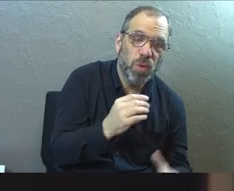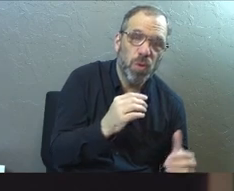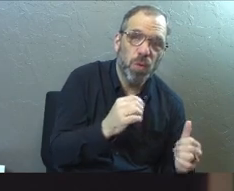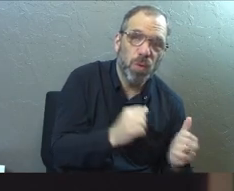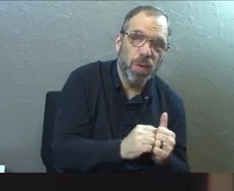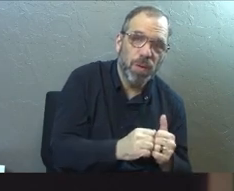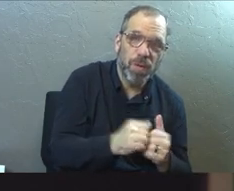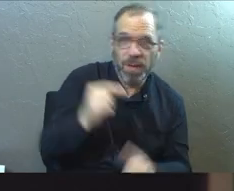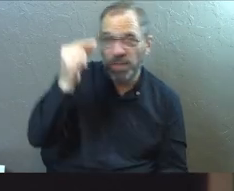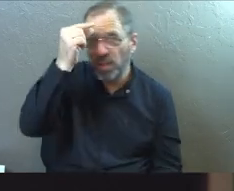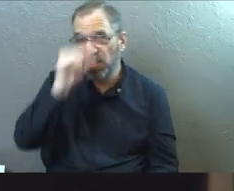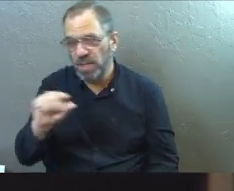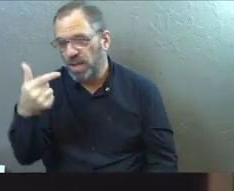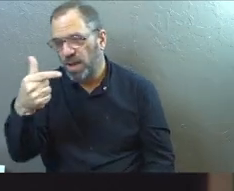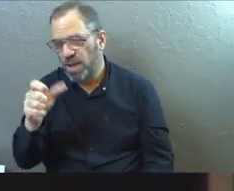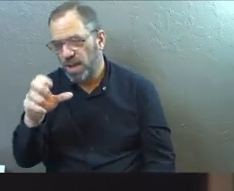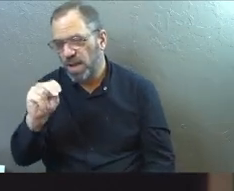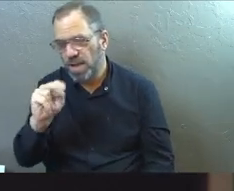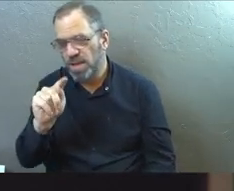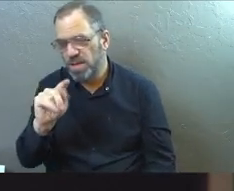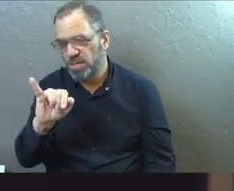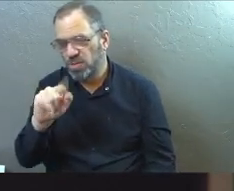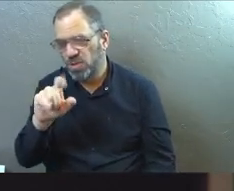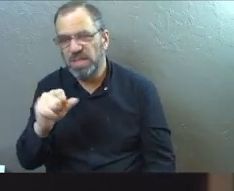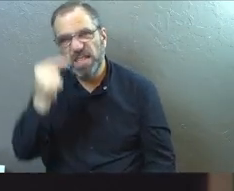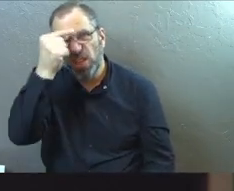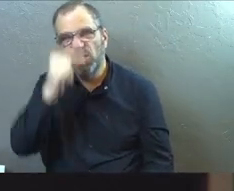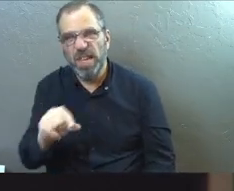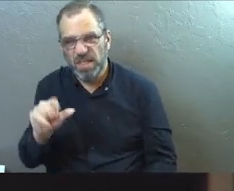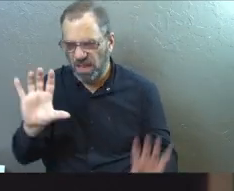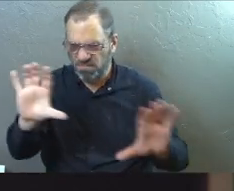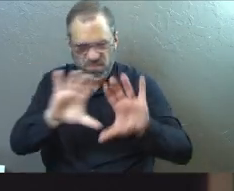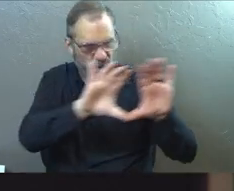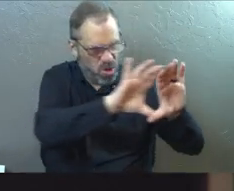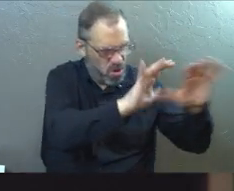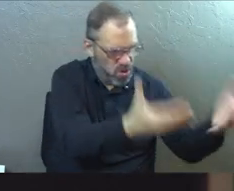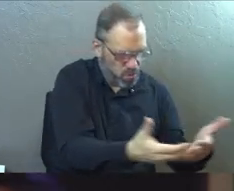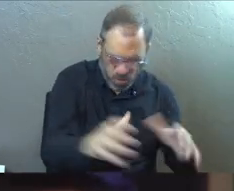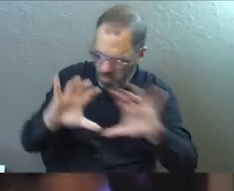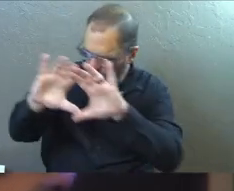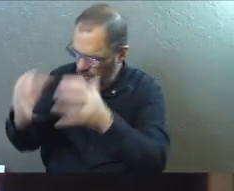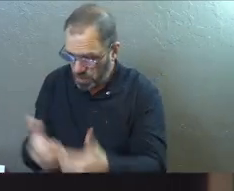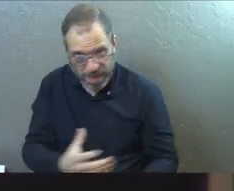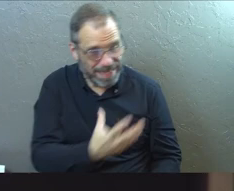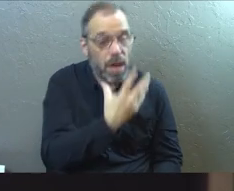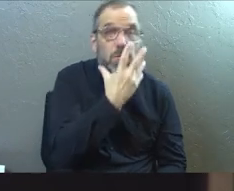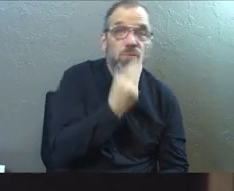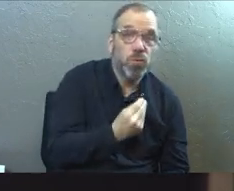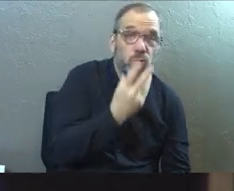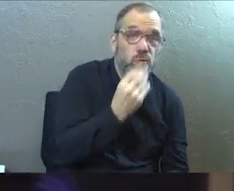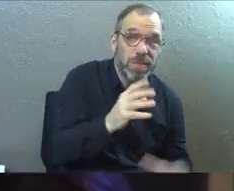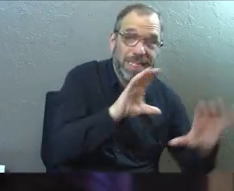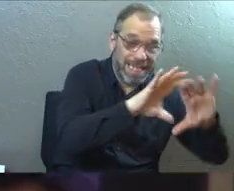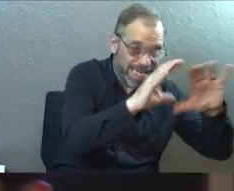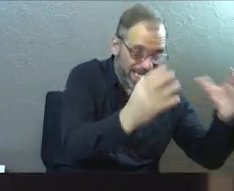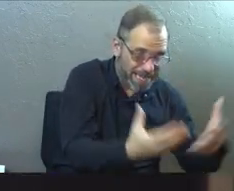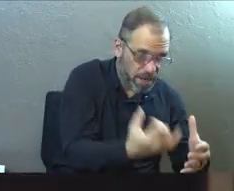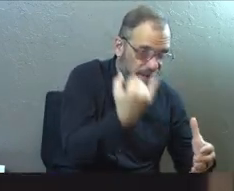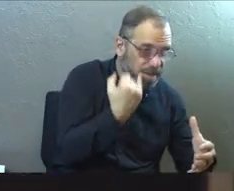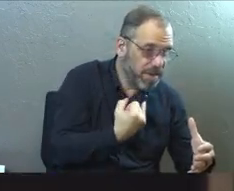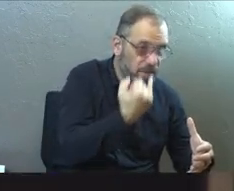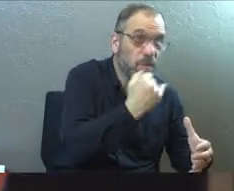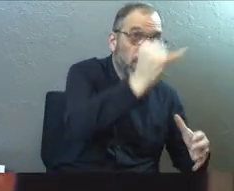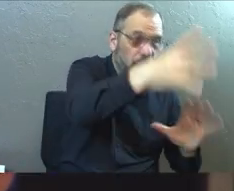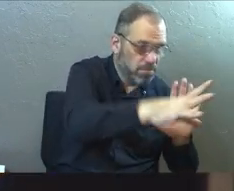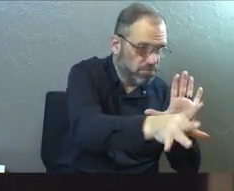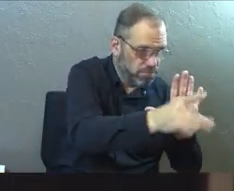Cornelius, the Gentiles, right? Two different groups of people. And if you know about the Jews and the Jewish people, God's Israel, they were